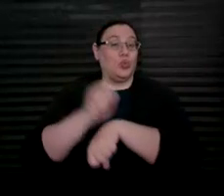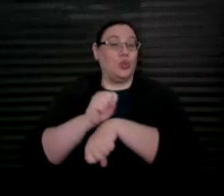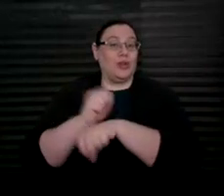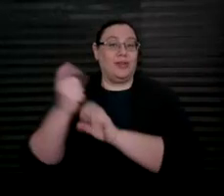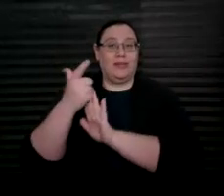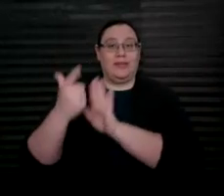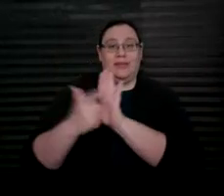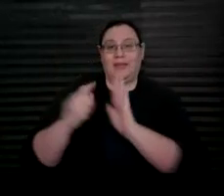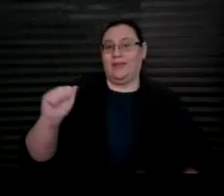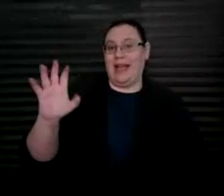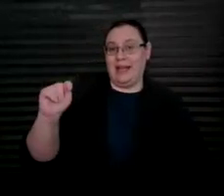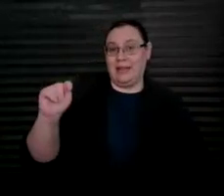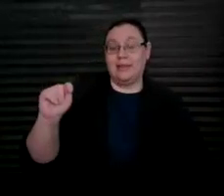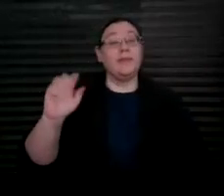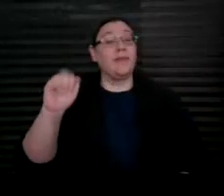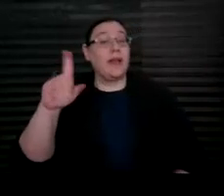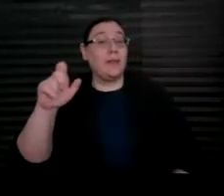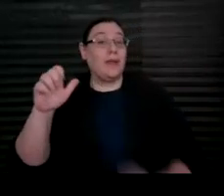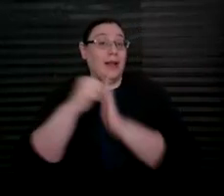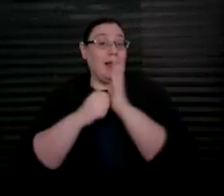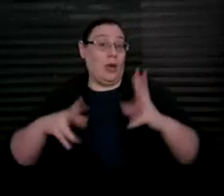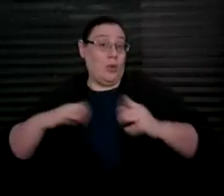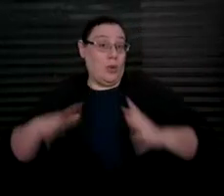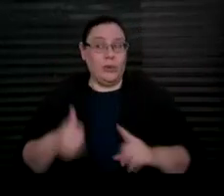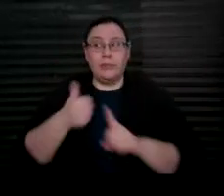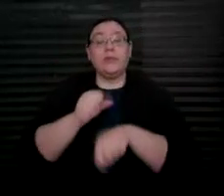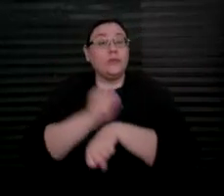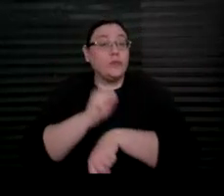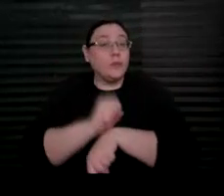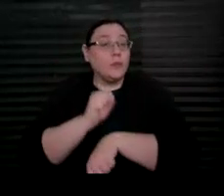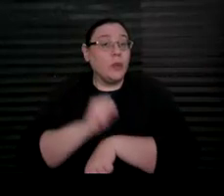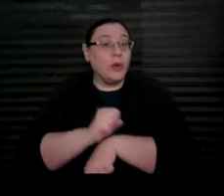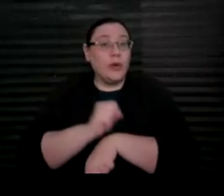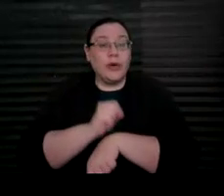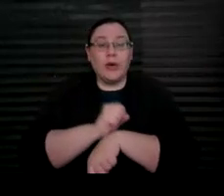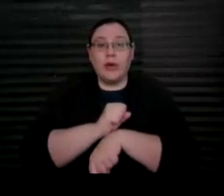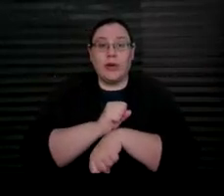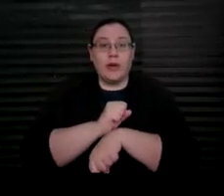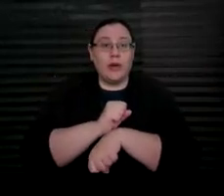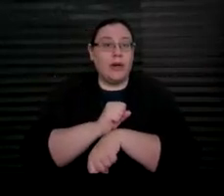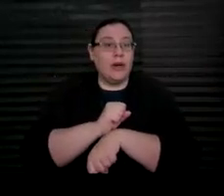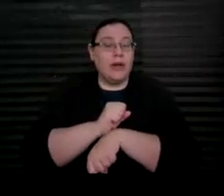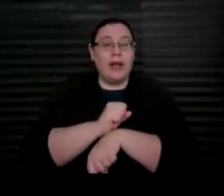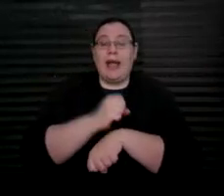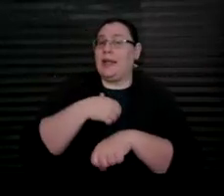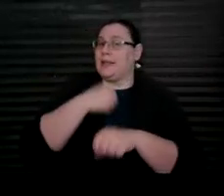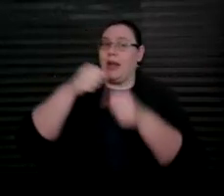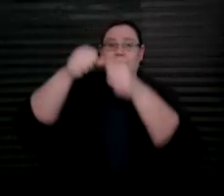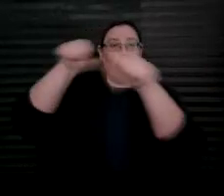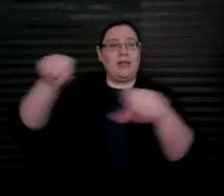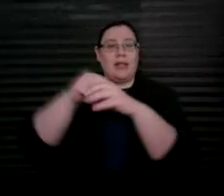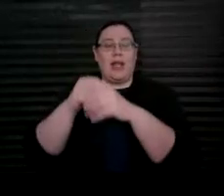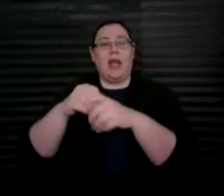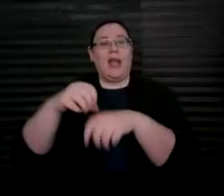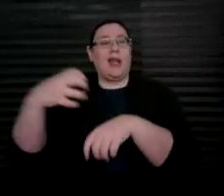an ABLE account owner who works and does not have deposits made to an employer-sponsored retirement